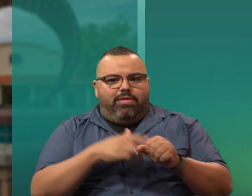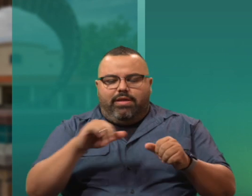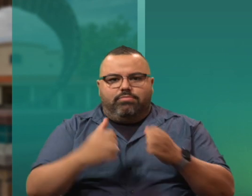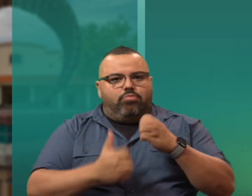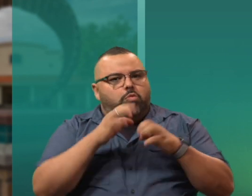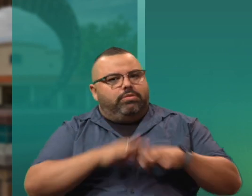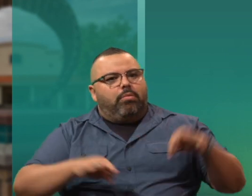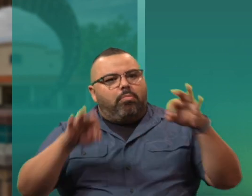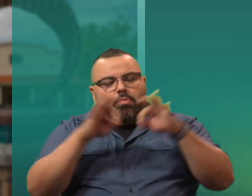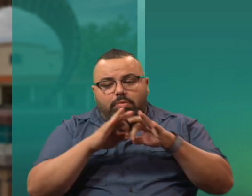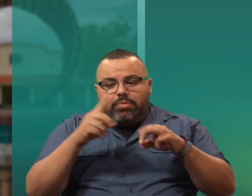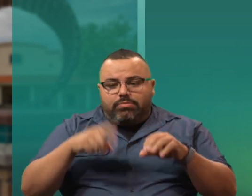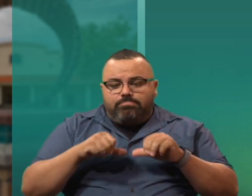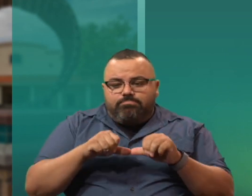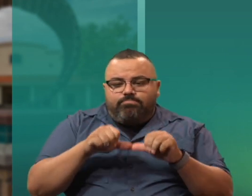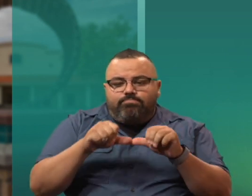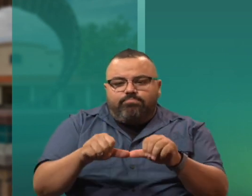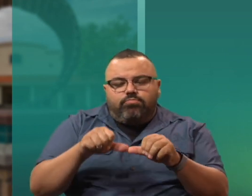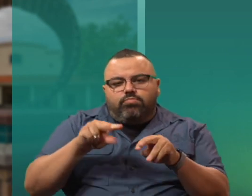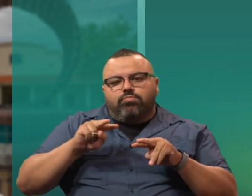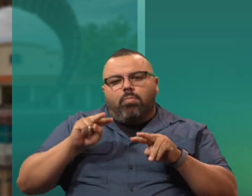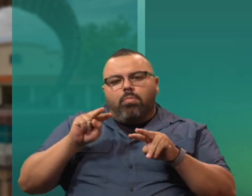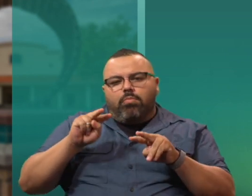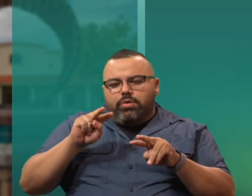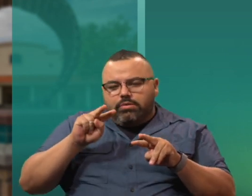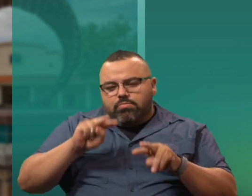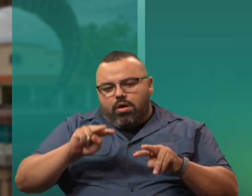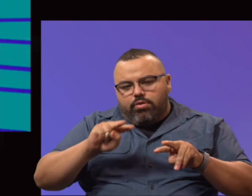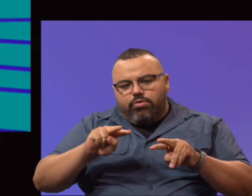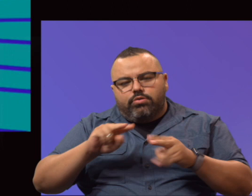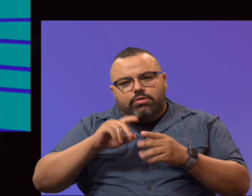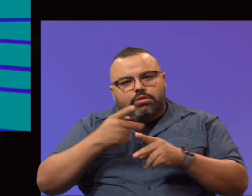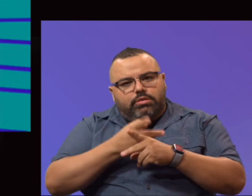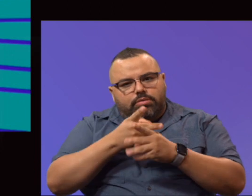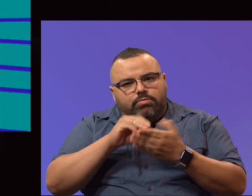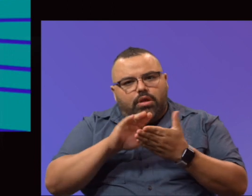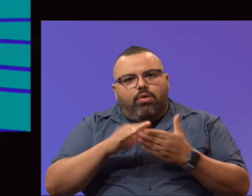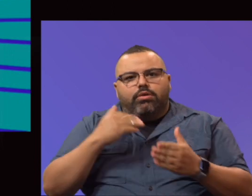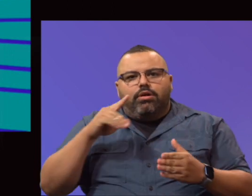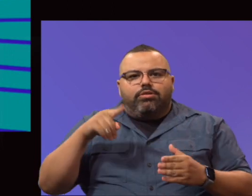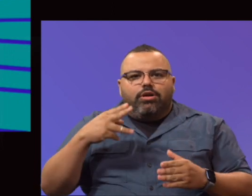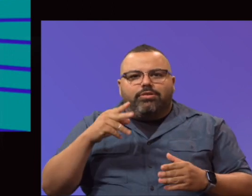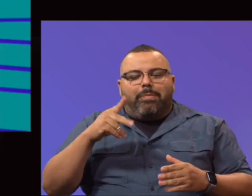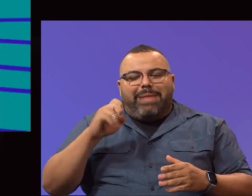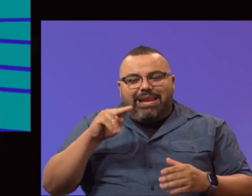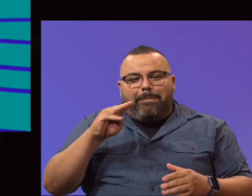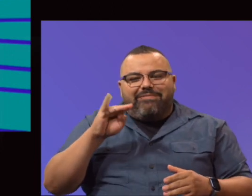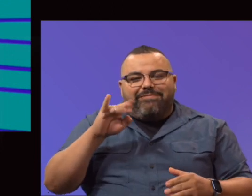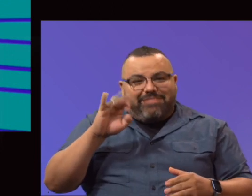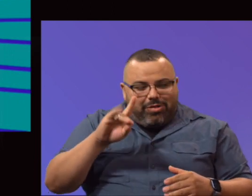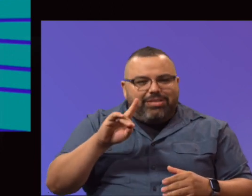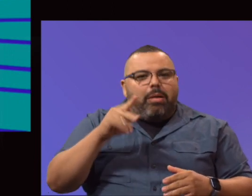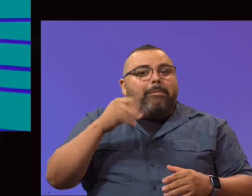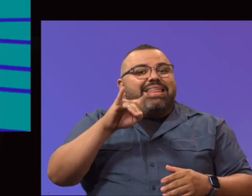this is something that we need to continue to monitor. We need to continue to track. I want to thank Dr. Pena, Melena Field, Hector